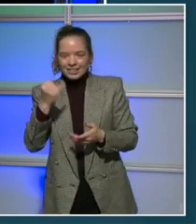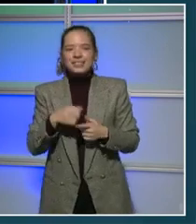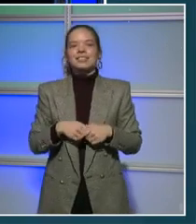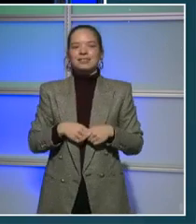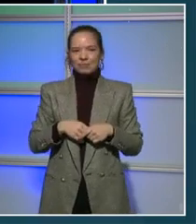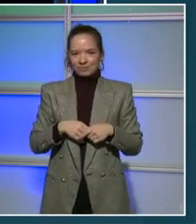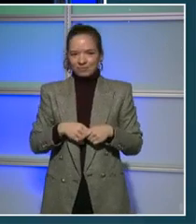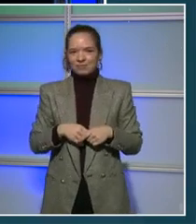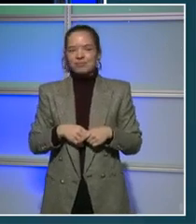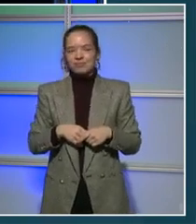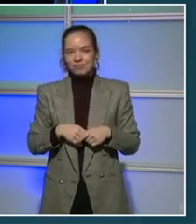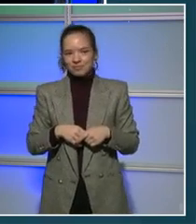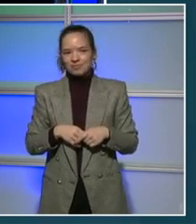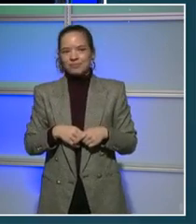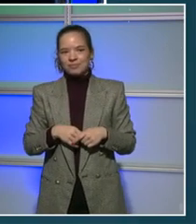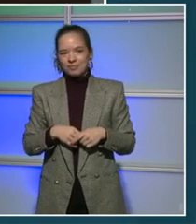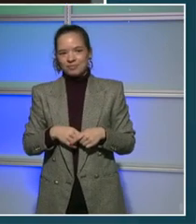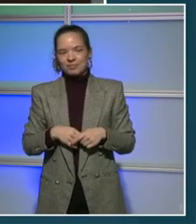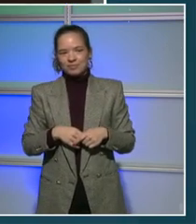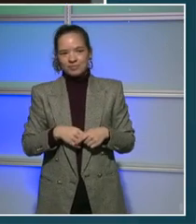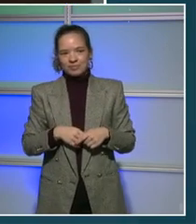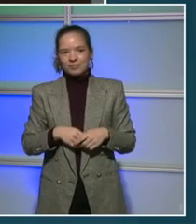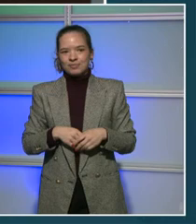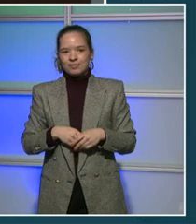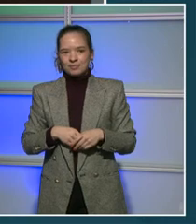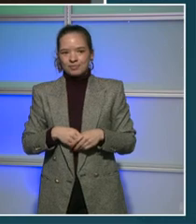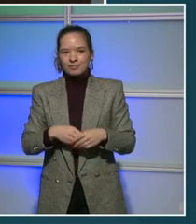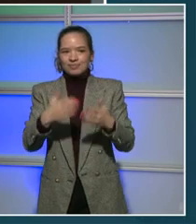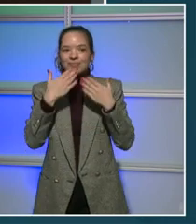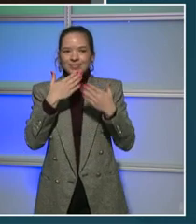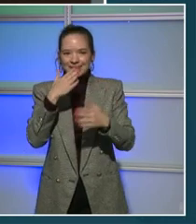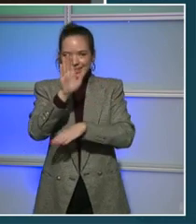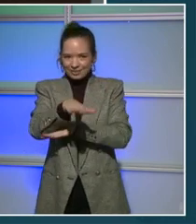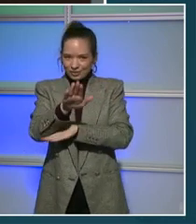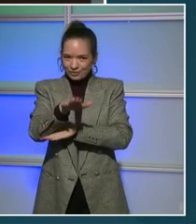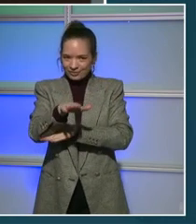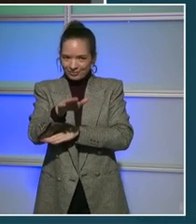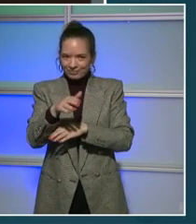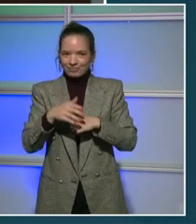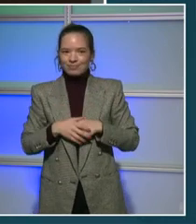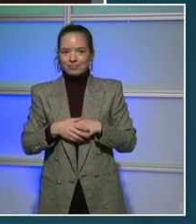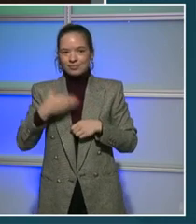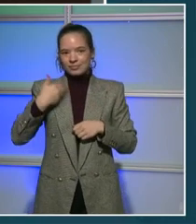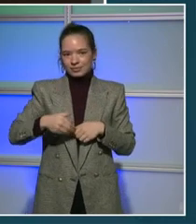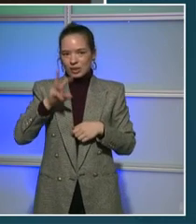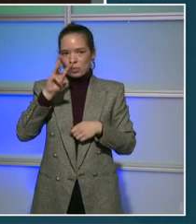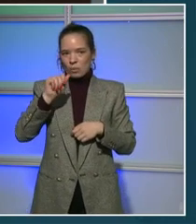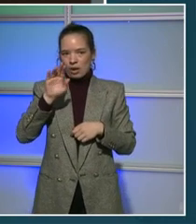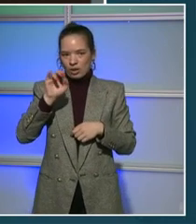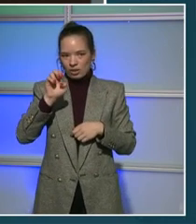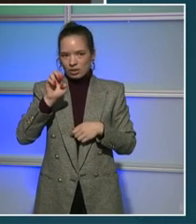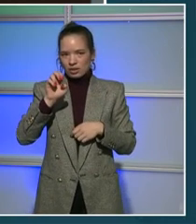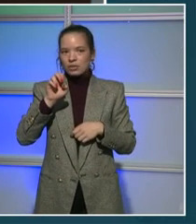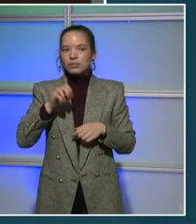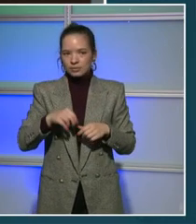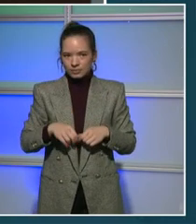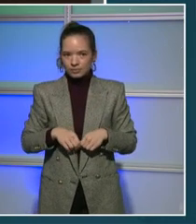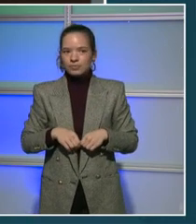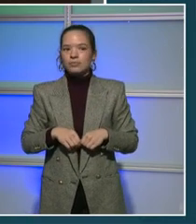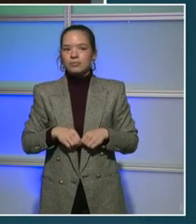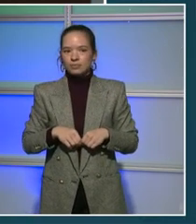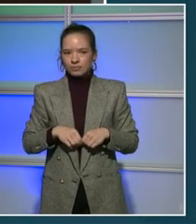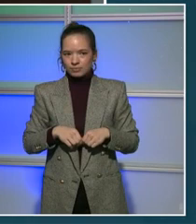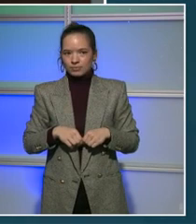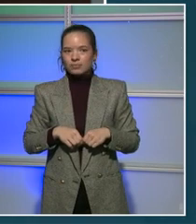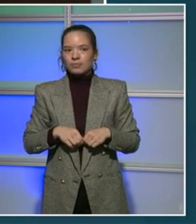and Justice Chris Geldhart. Good evening, everyone. My name is Wayne Turnage and I have the distinct pleasure to serve as